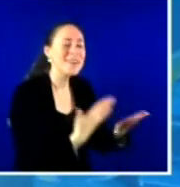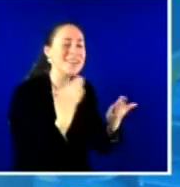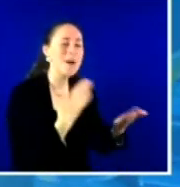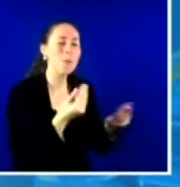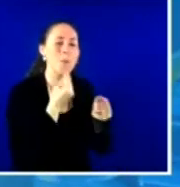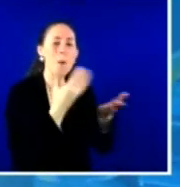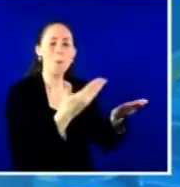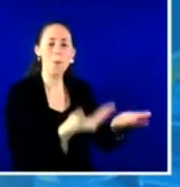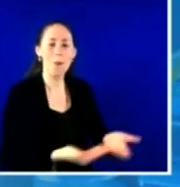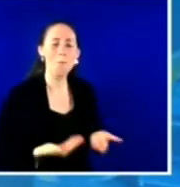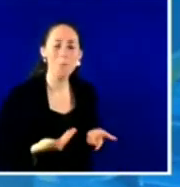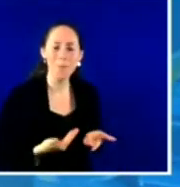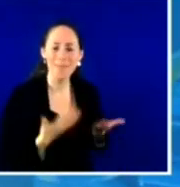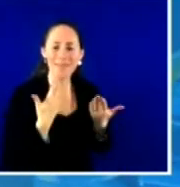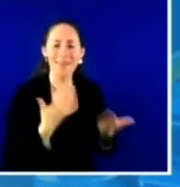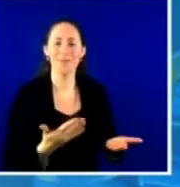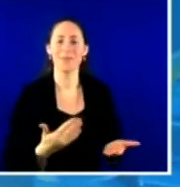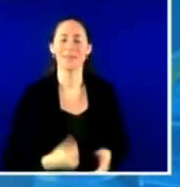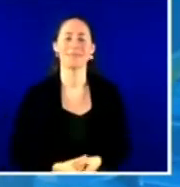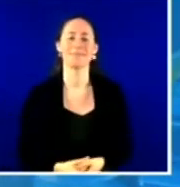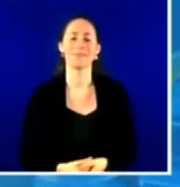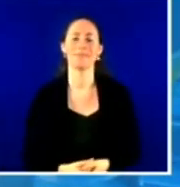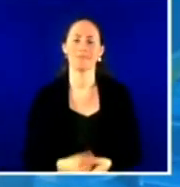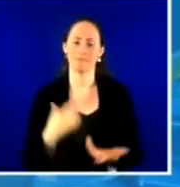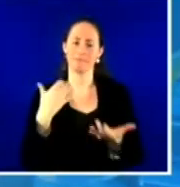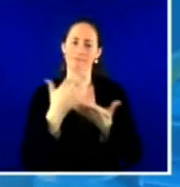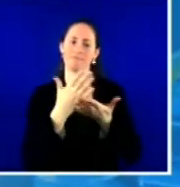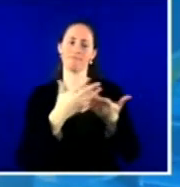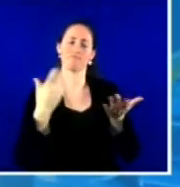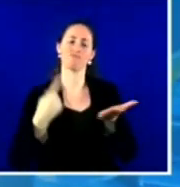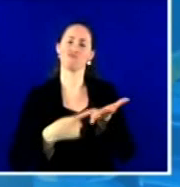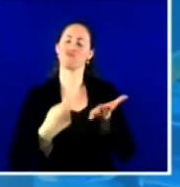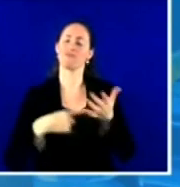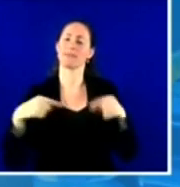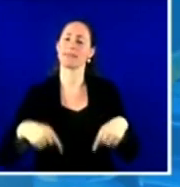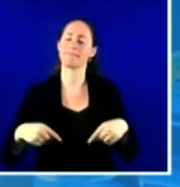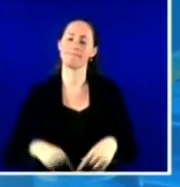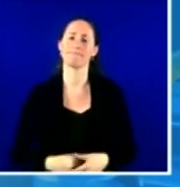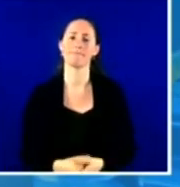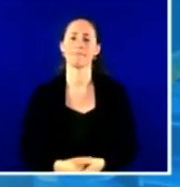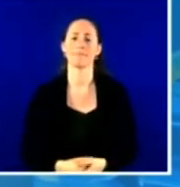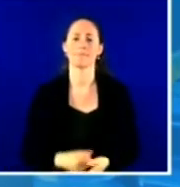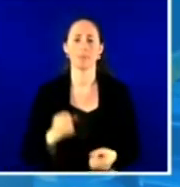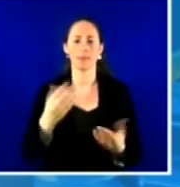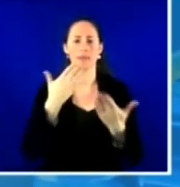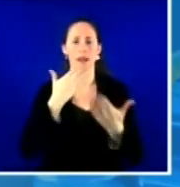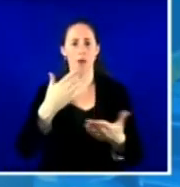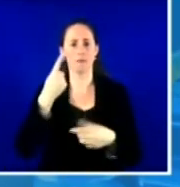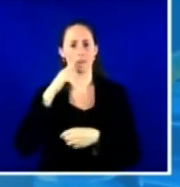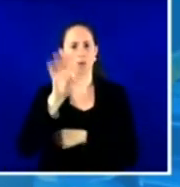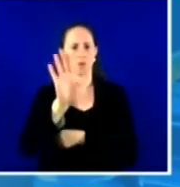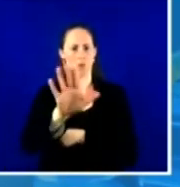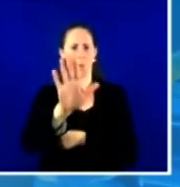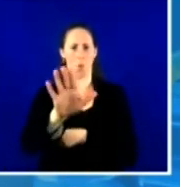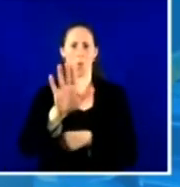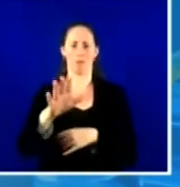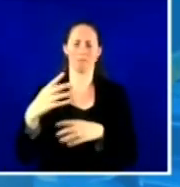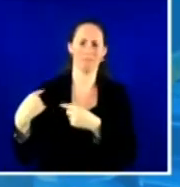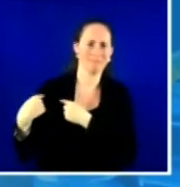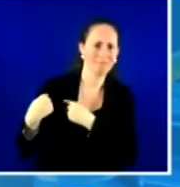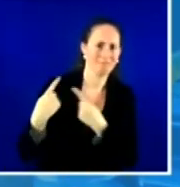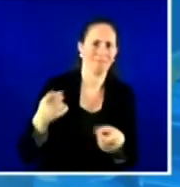participate in this conversation today. And I want to thank you for your extraordinary work that you've been doing